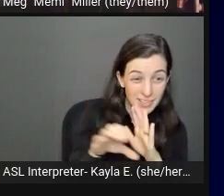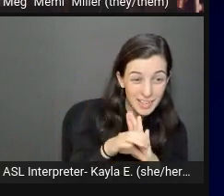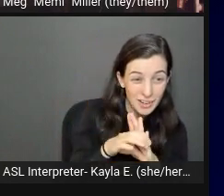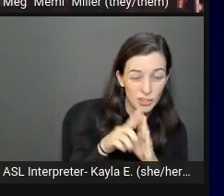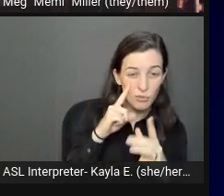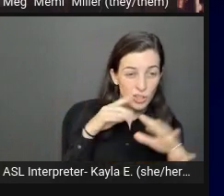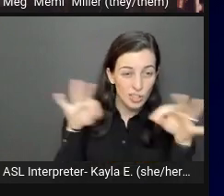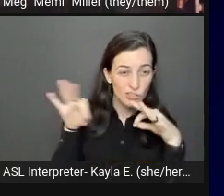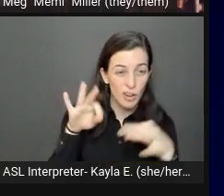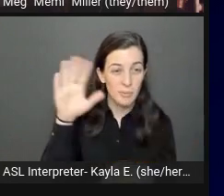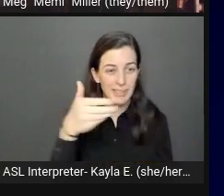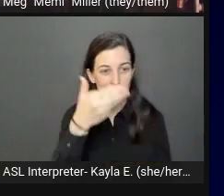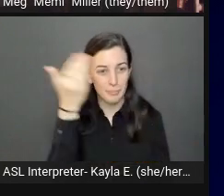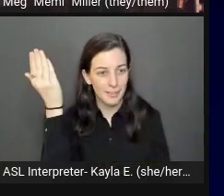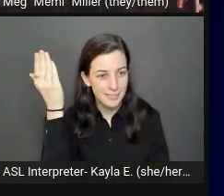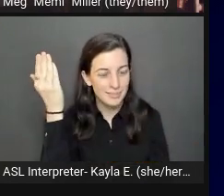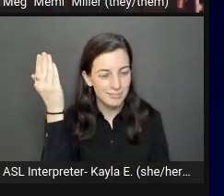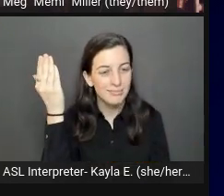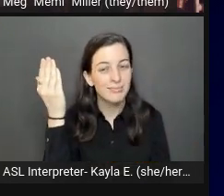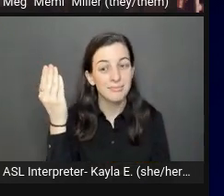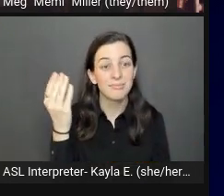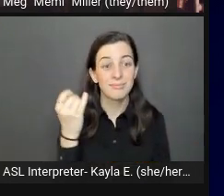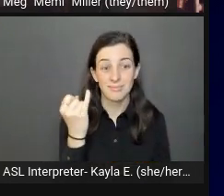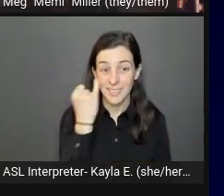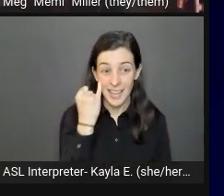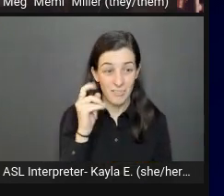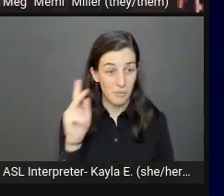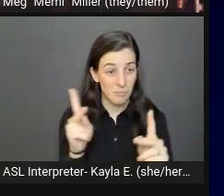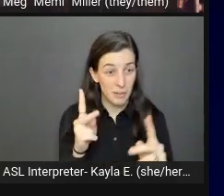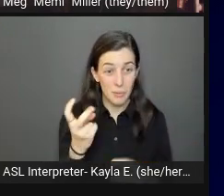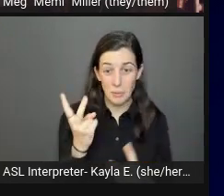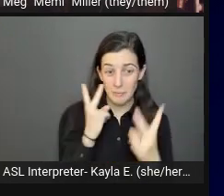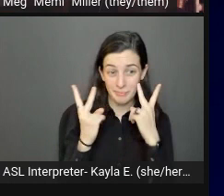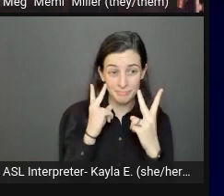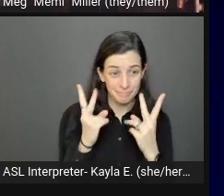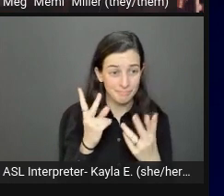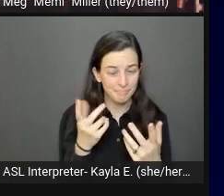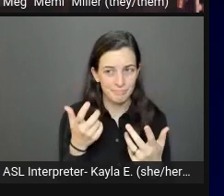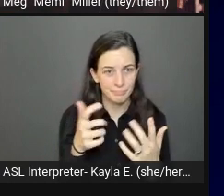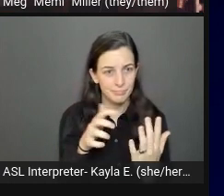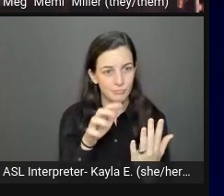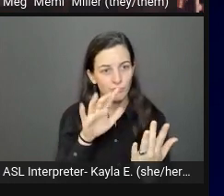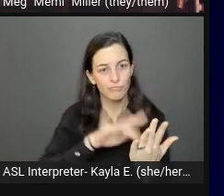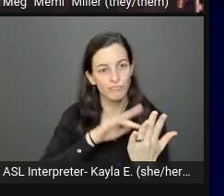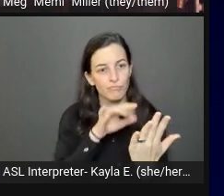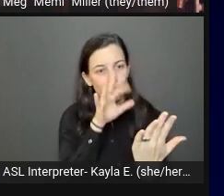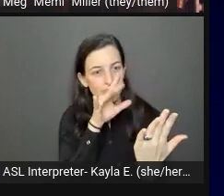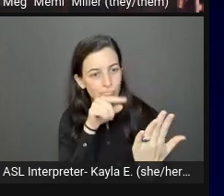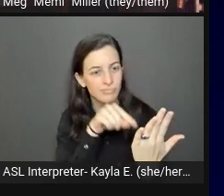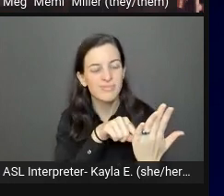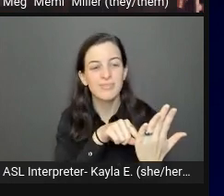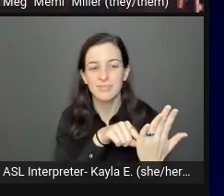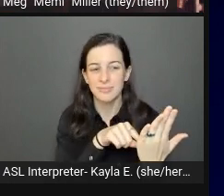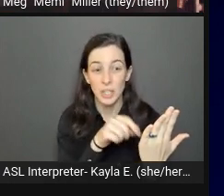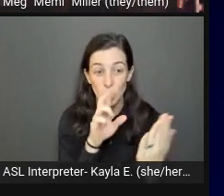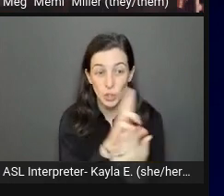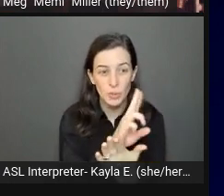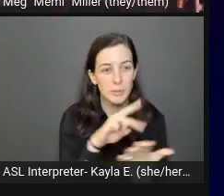screen reader users would miss out on that experience. Some images just demand more descriptions than others.